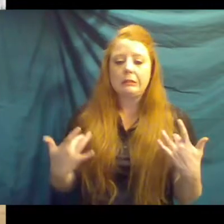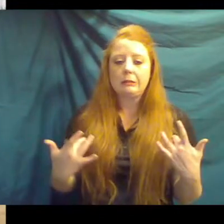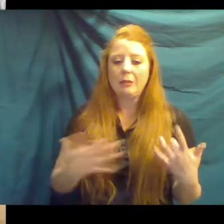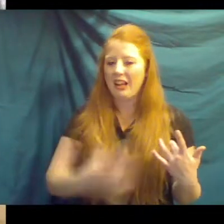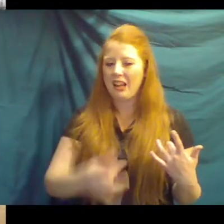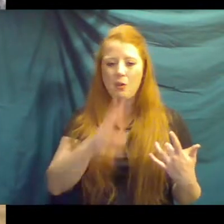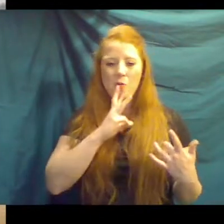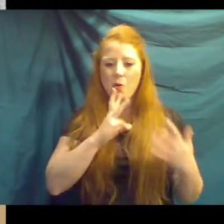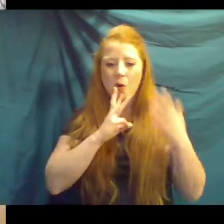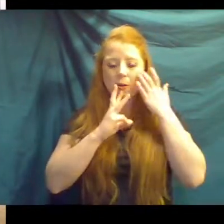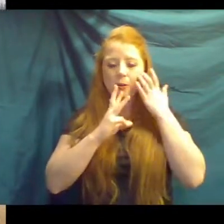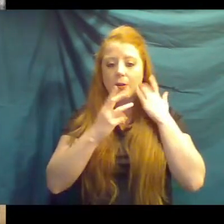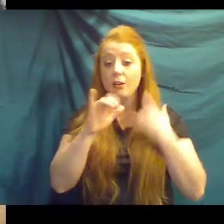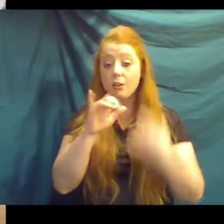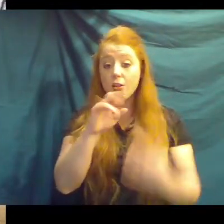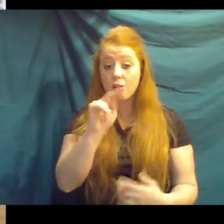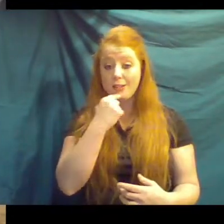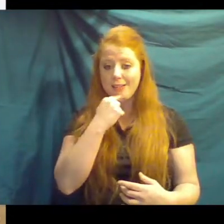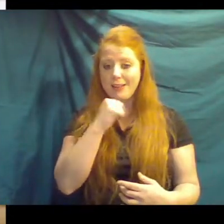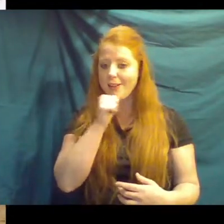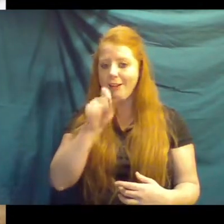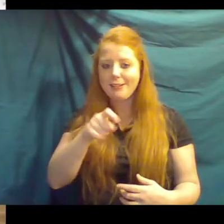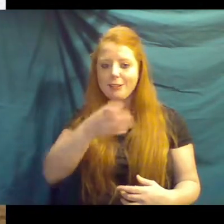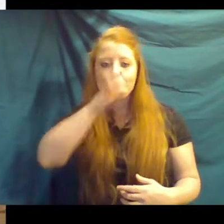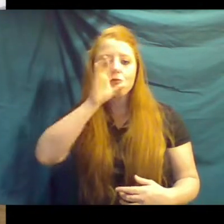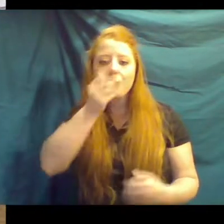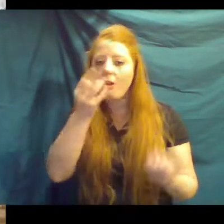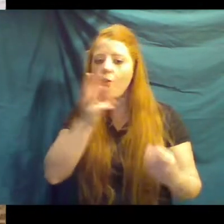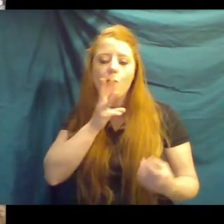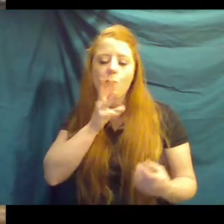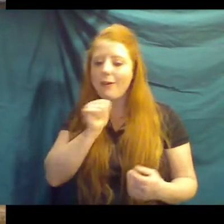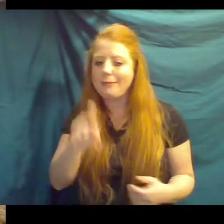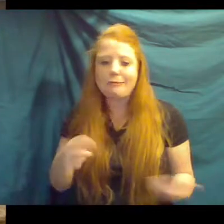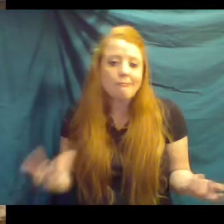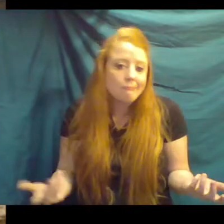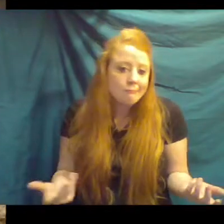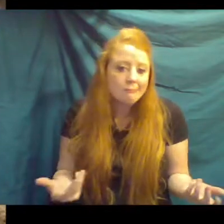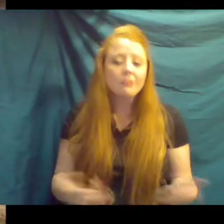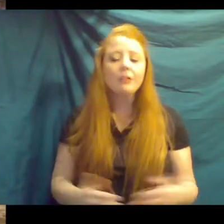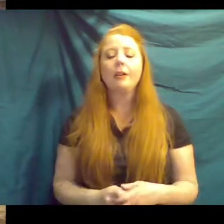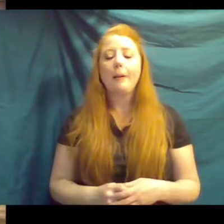water. As Jenna said, they don't even need to drink that much water on a day to day basis.